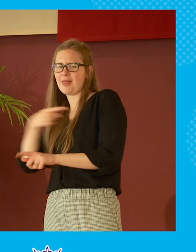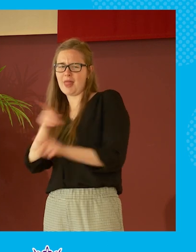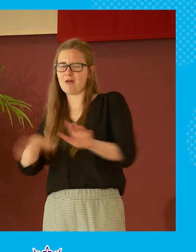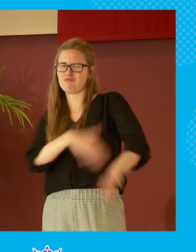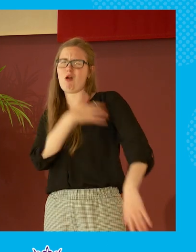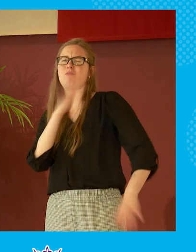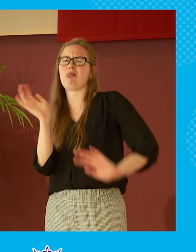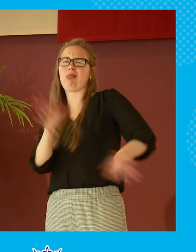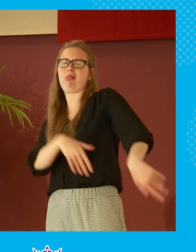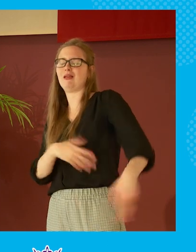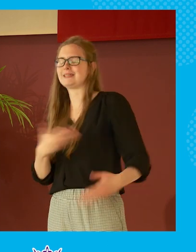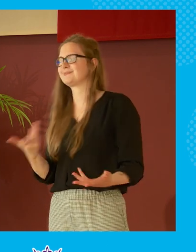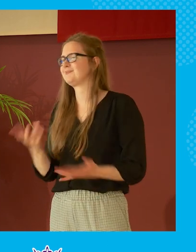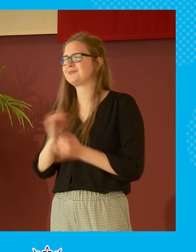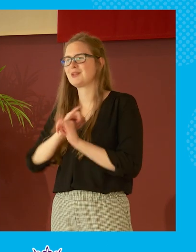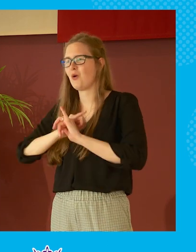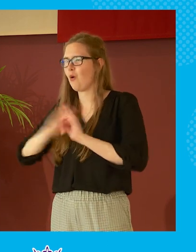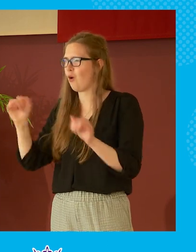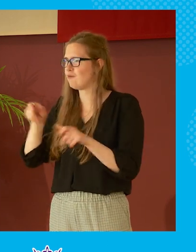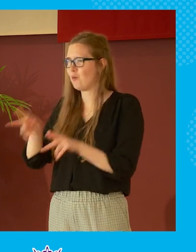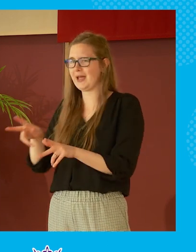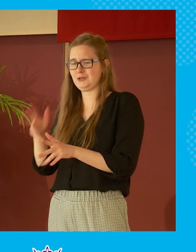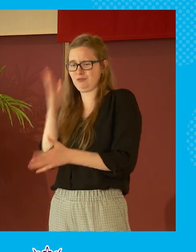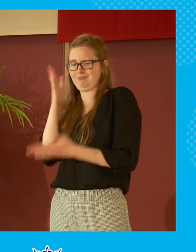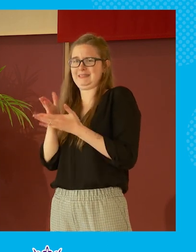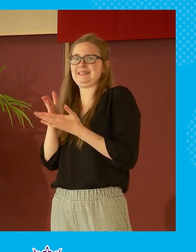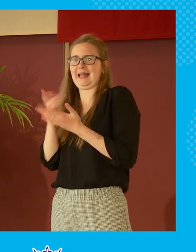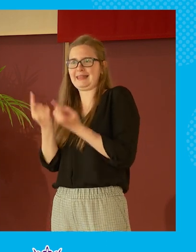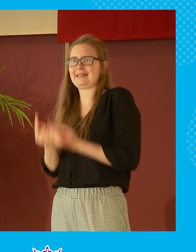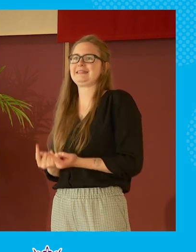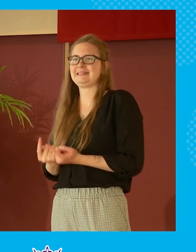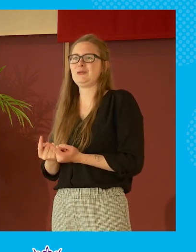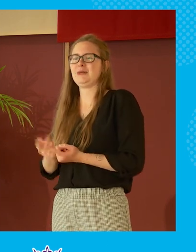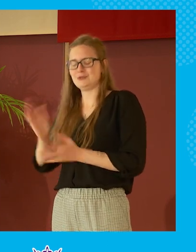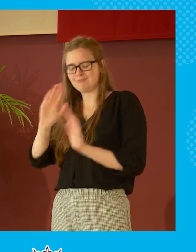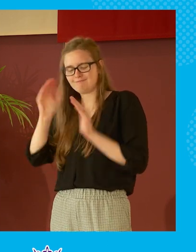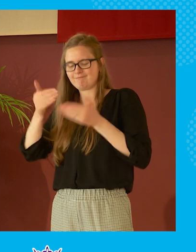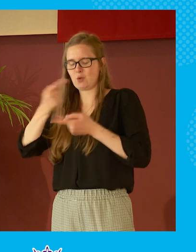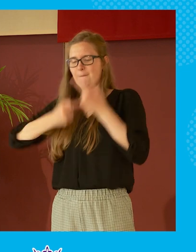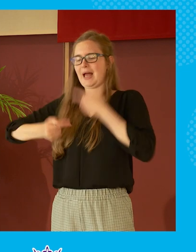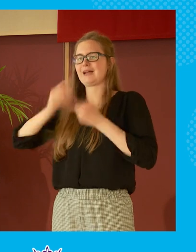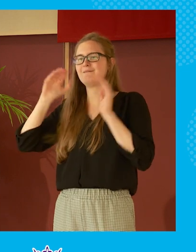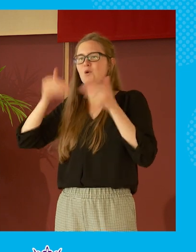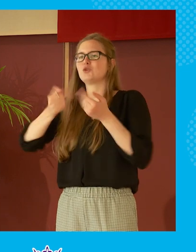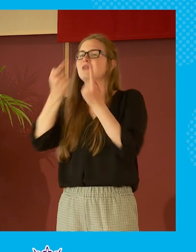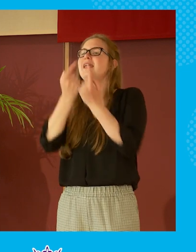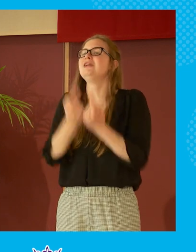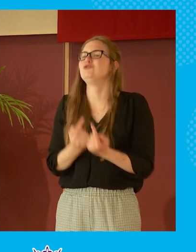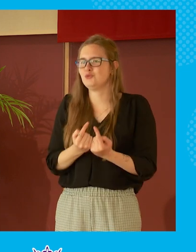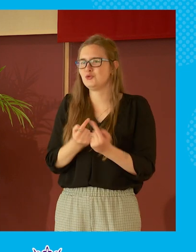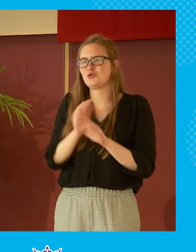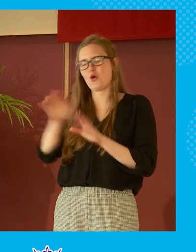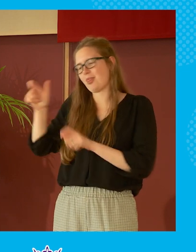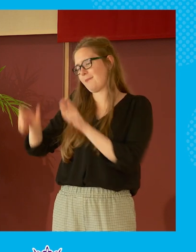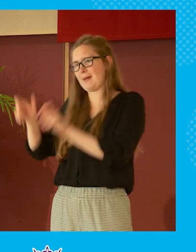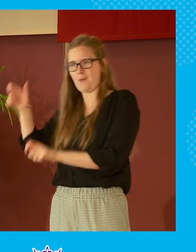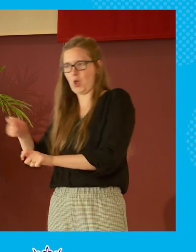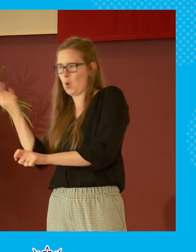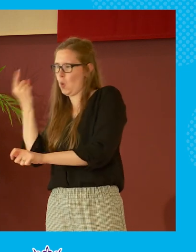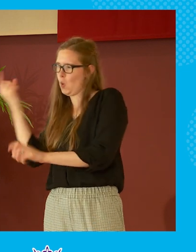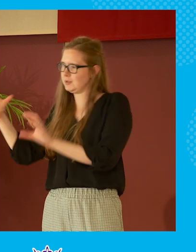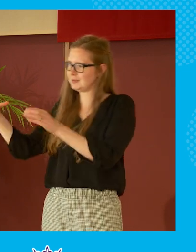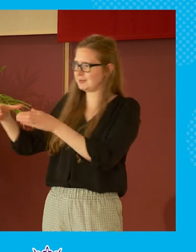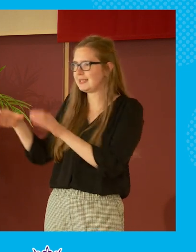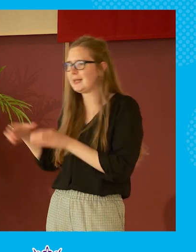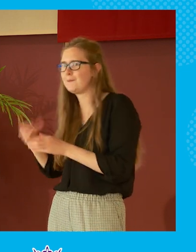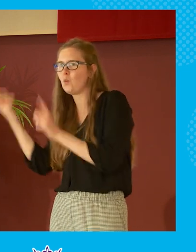it's an absolutely terrible way to make decisions about things we need to focus back on what the issues actually are not on whose team is